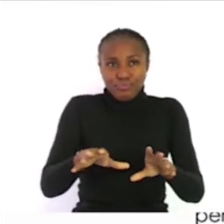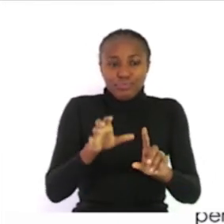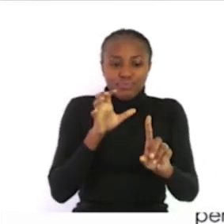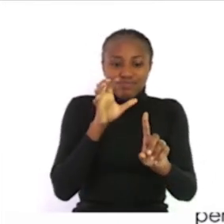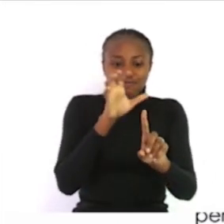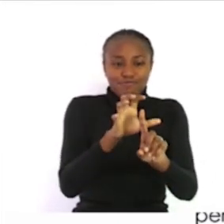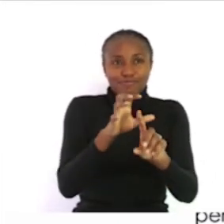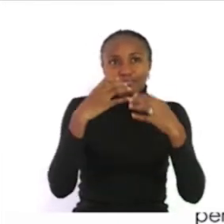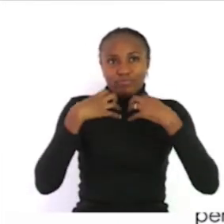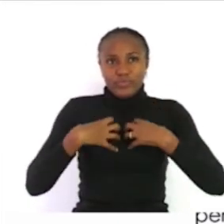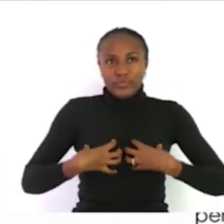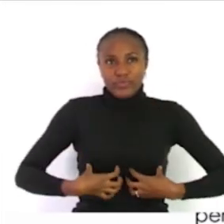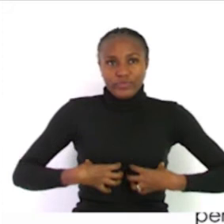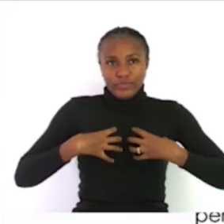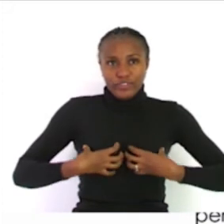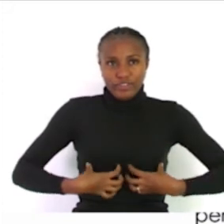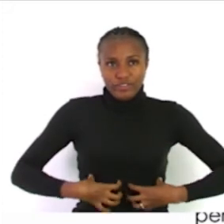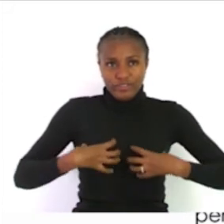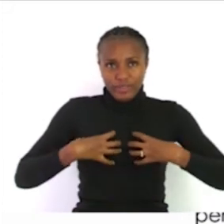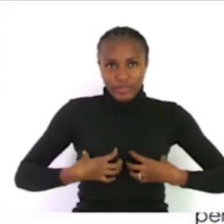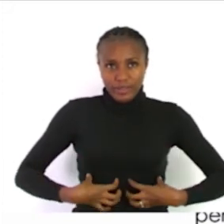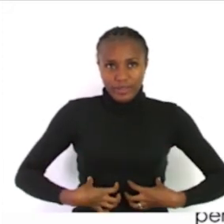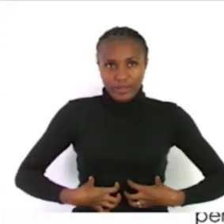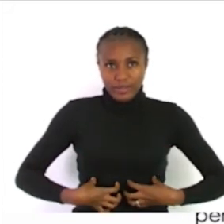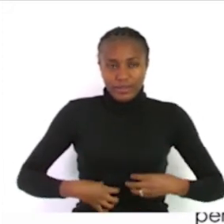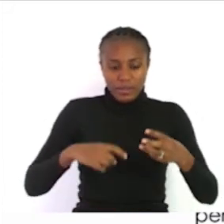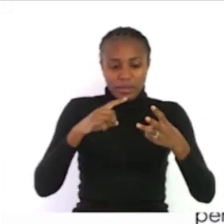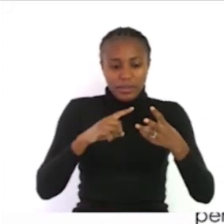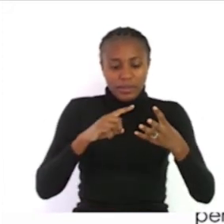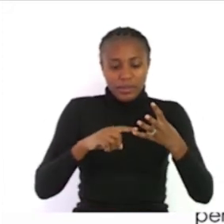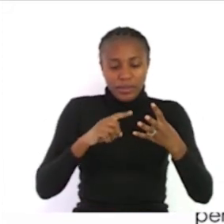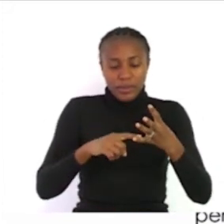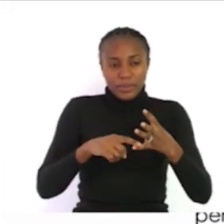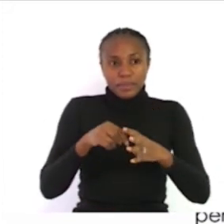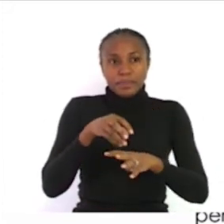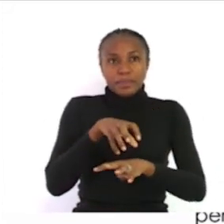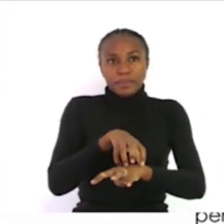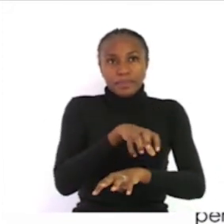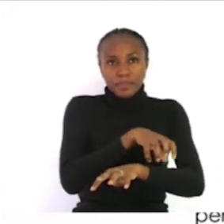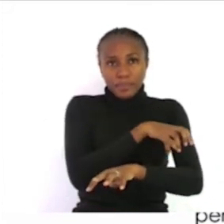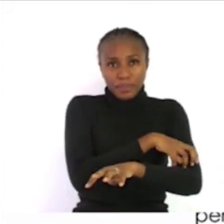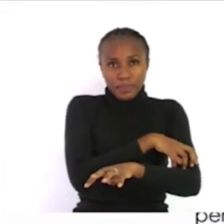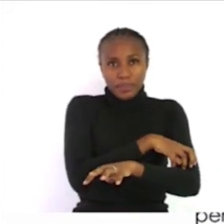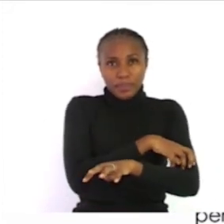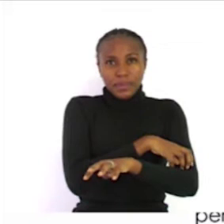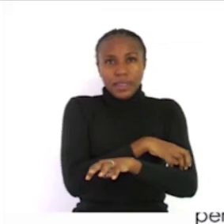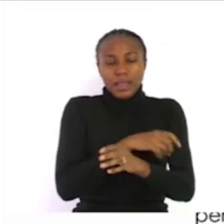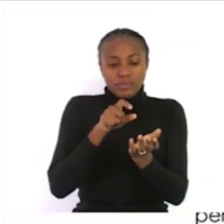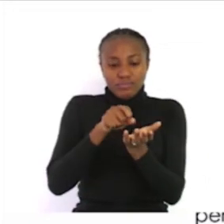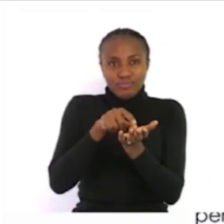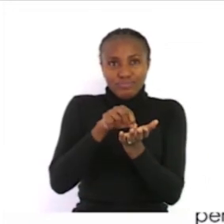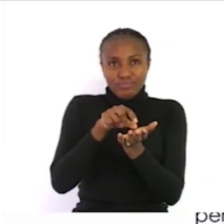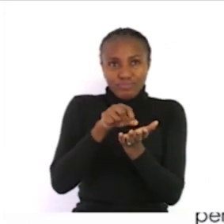mainly affects your lungs measles and infections viral disease